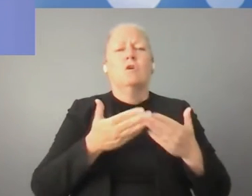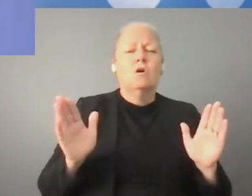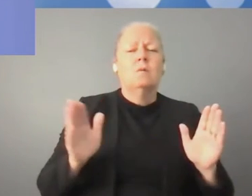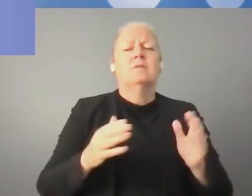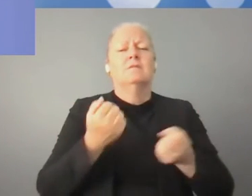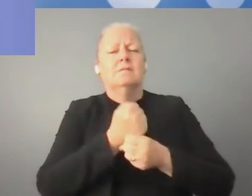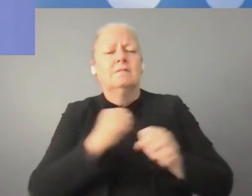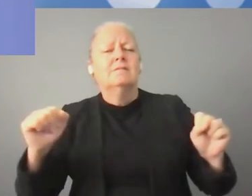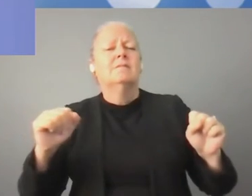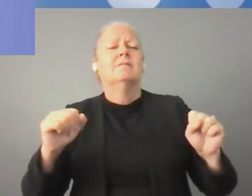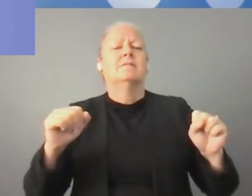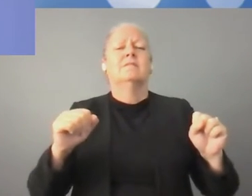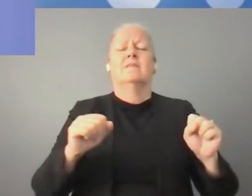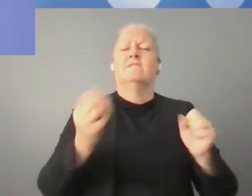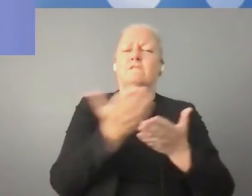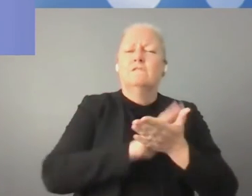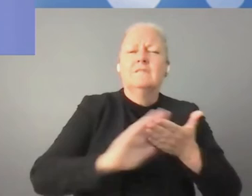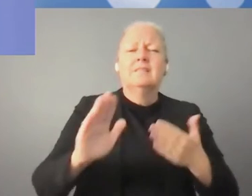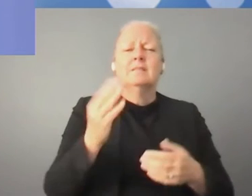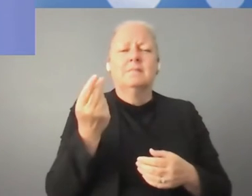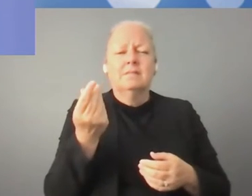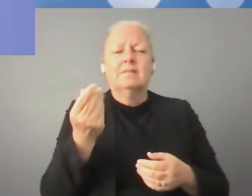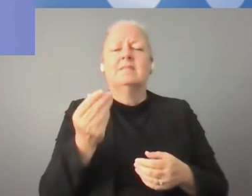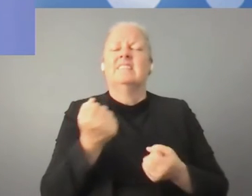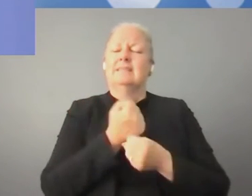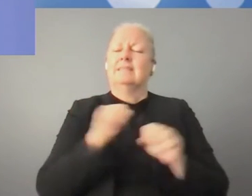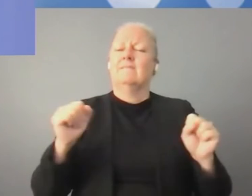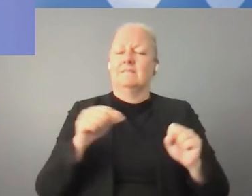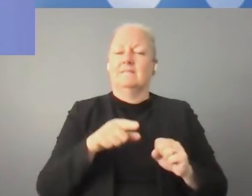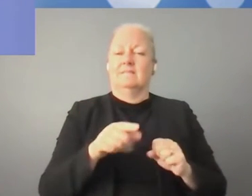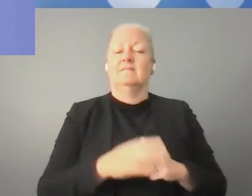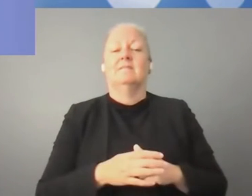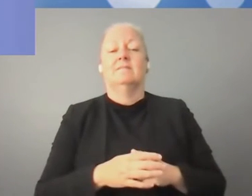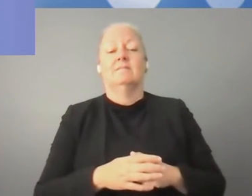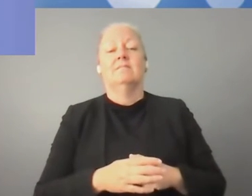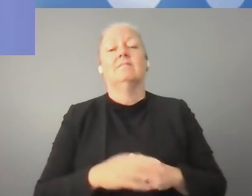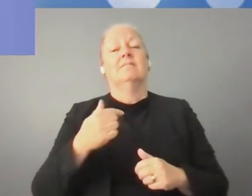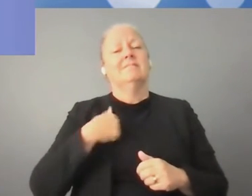So this is the United Internet that we have in mind,